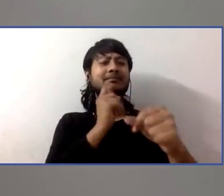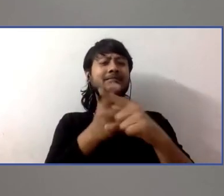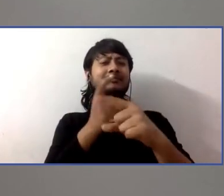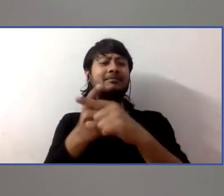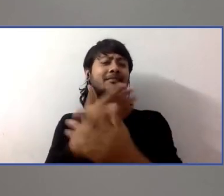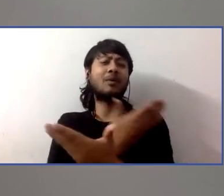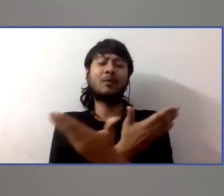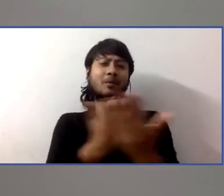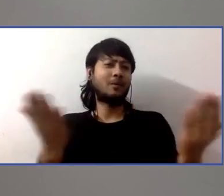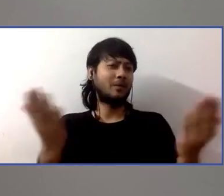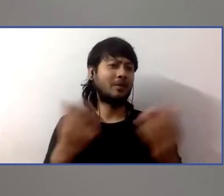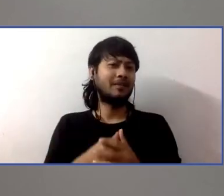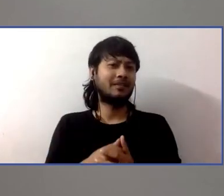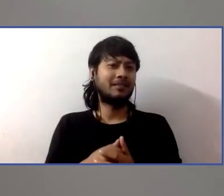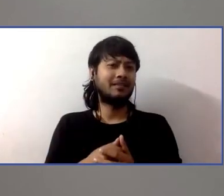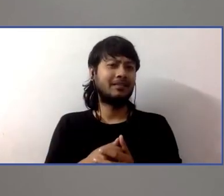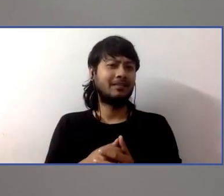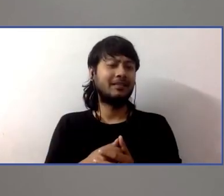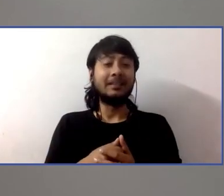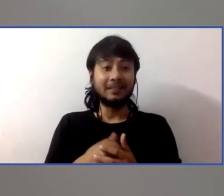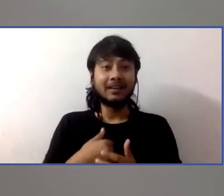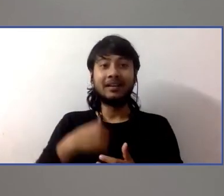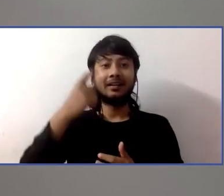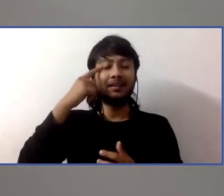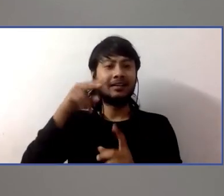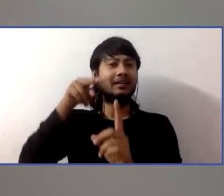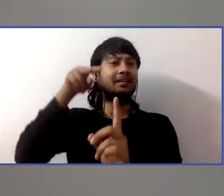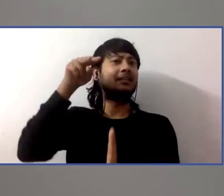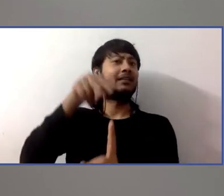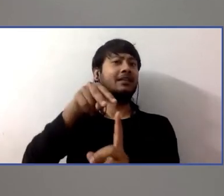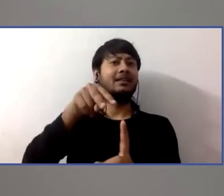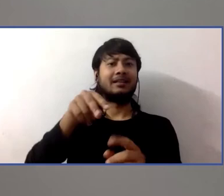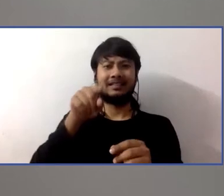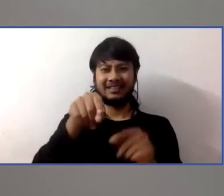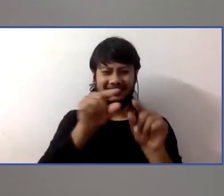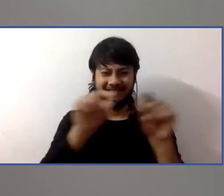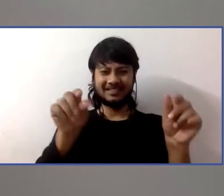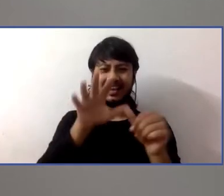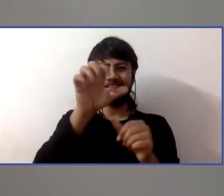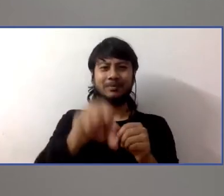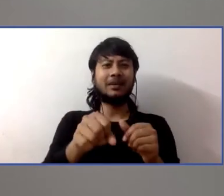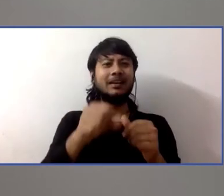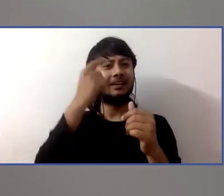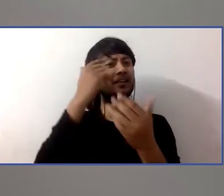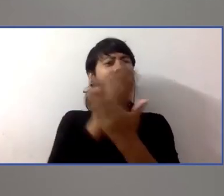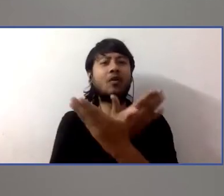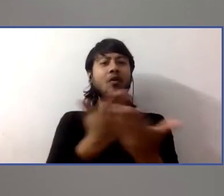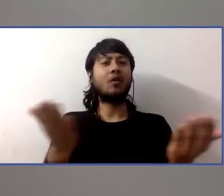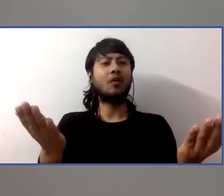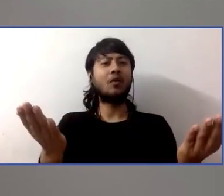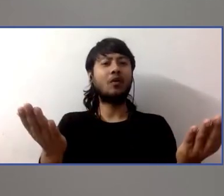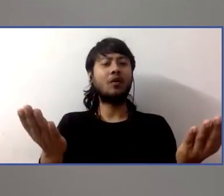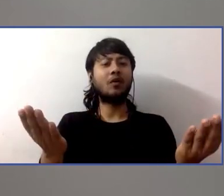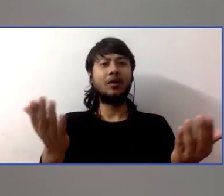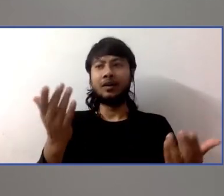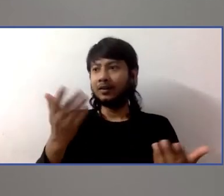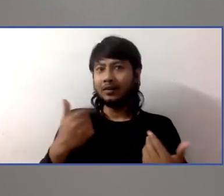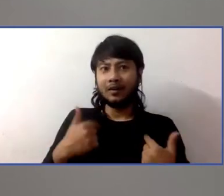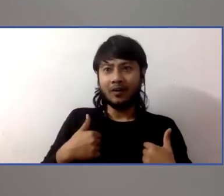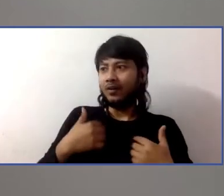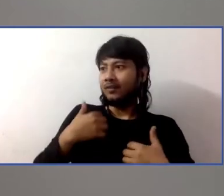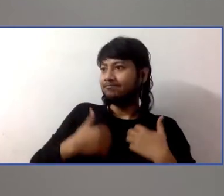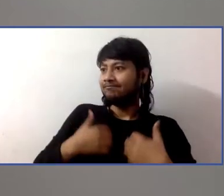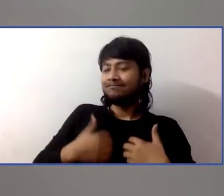the highest level, what it means to me is that in a world where we all have access to the things that we want and need,